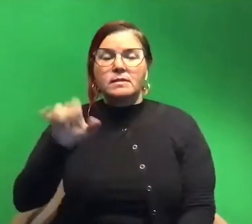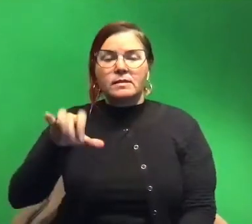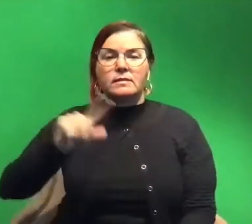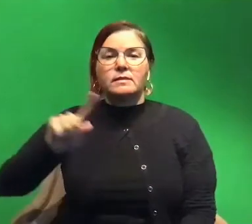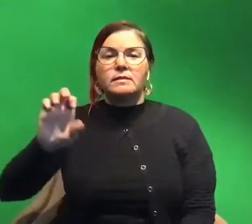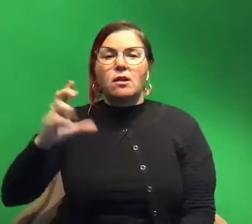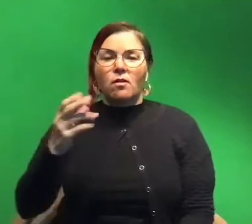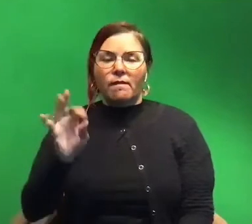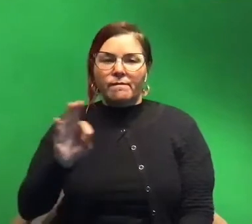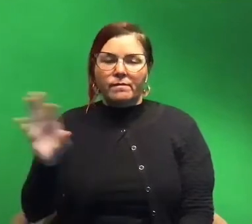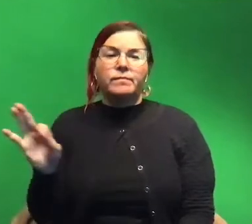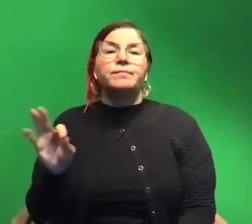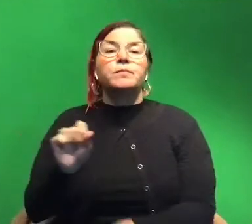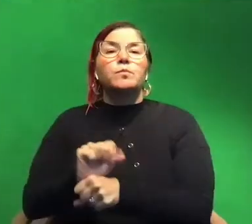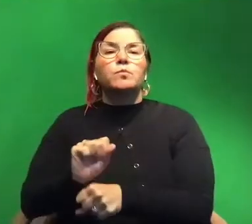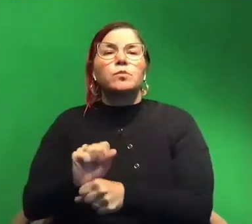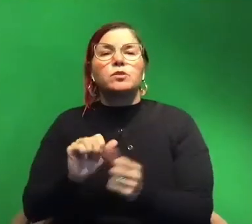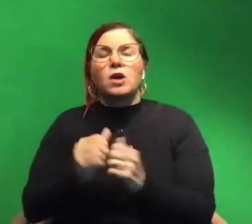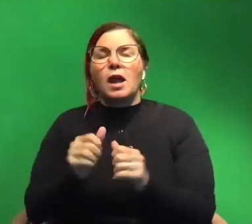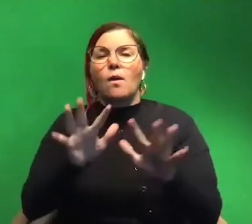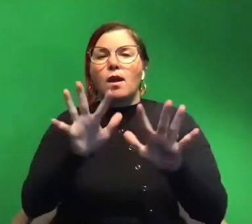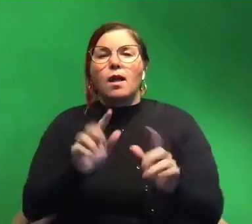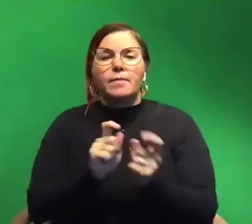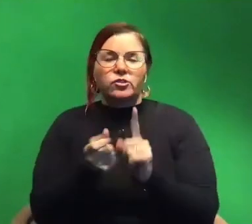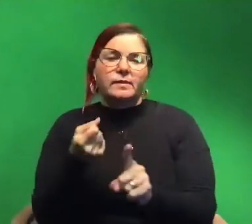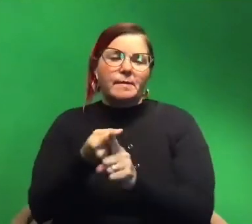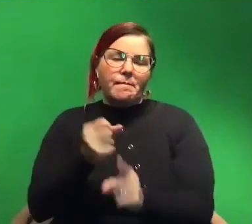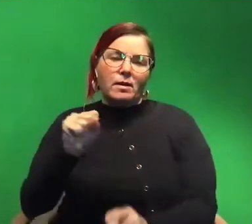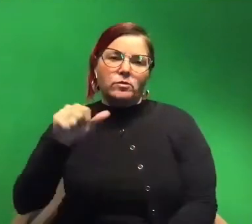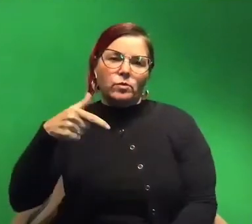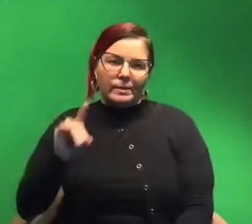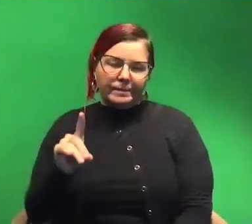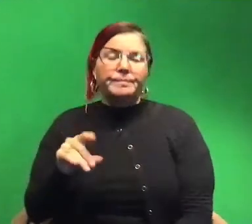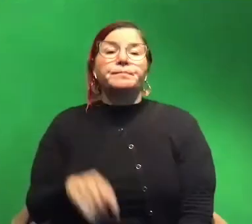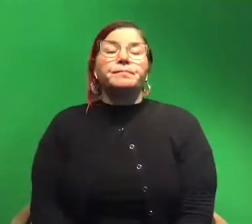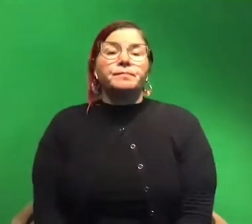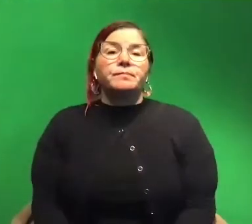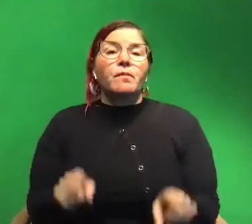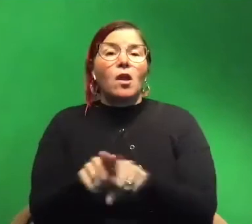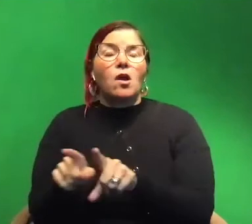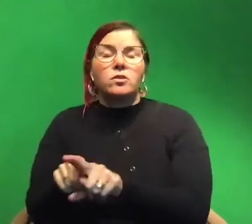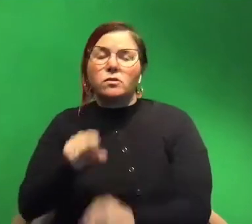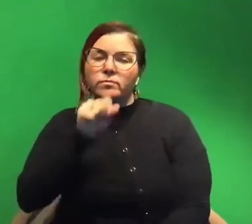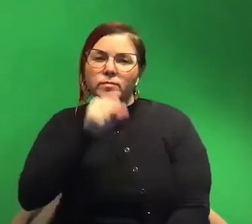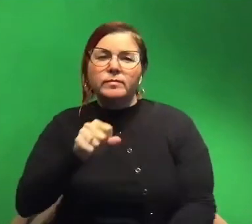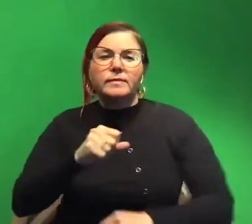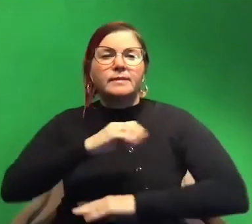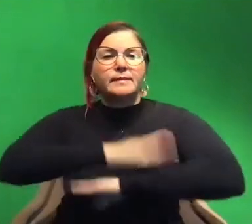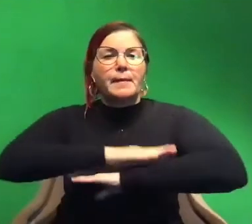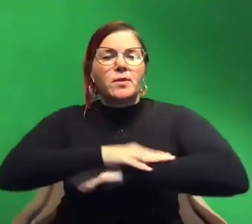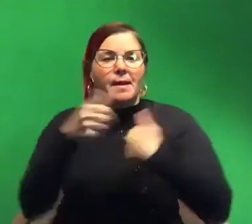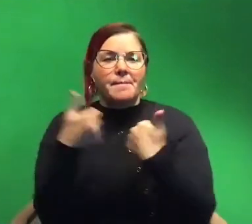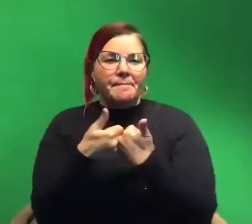works on how climate change is affecting squid and he also really likes doing tabletop gaming.